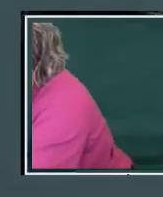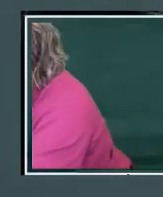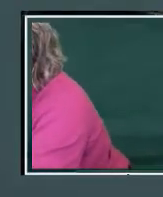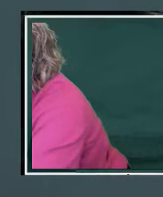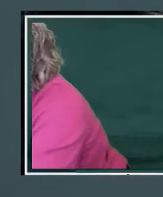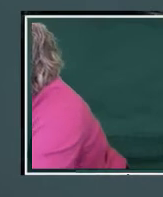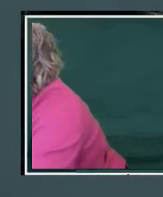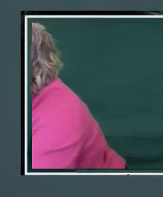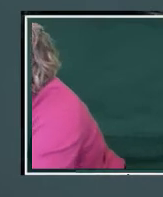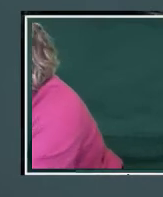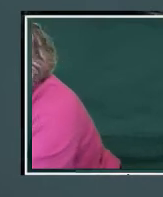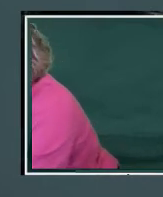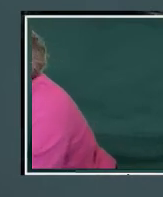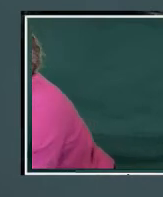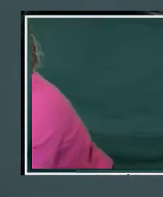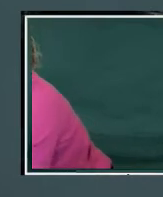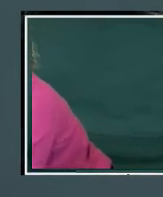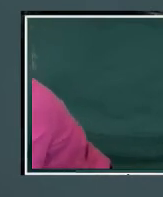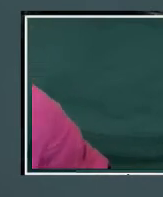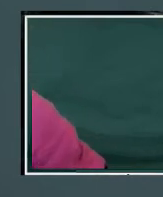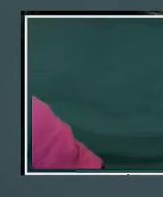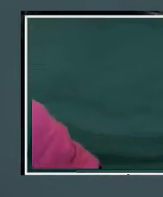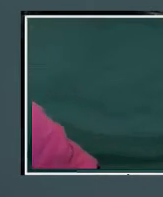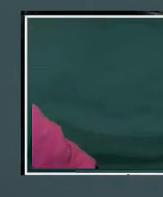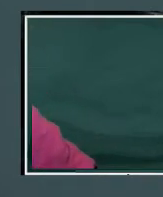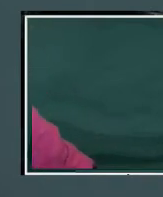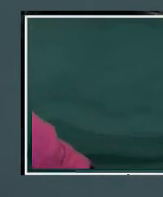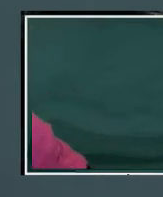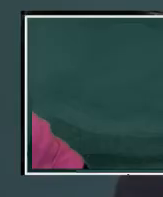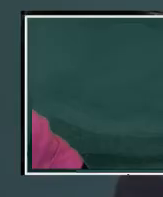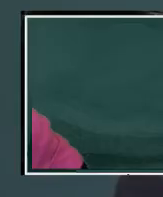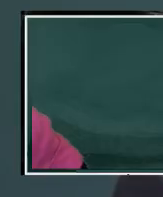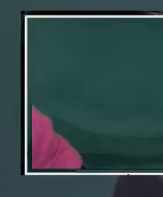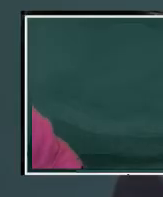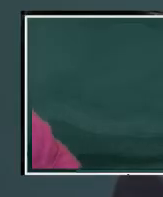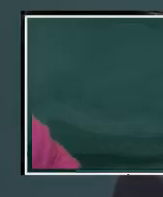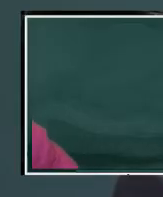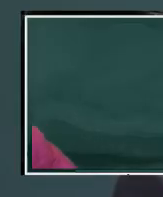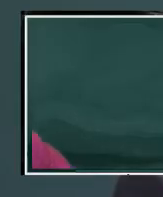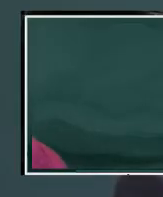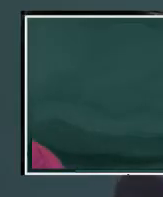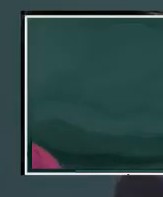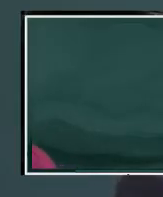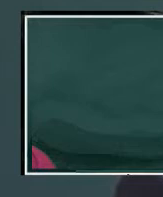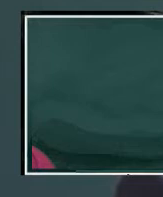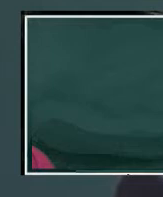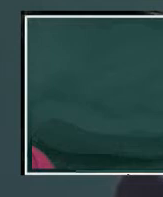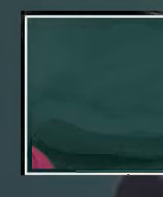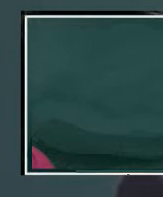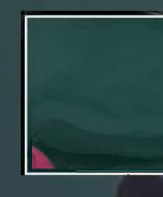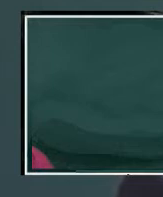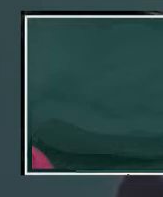So the instruction is that you not cover anything.